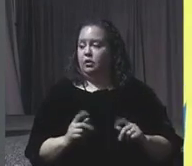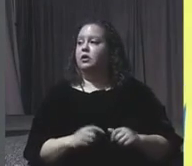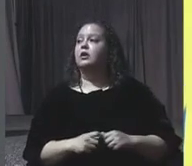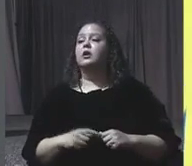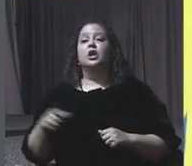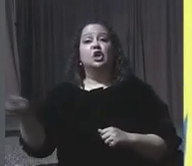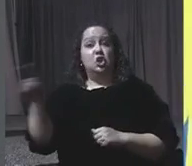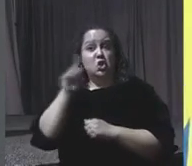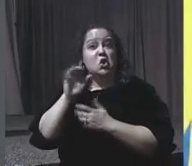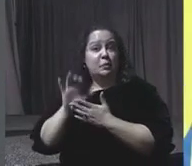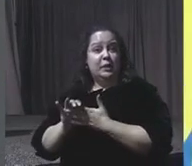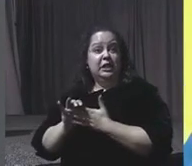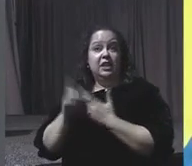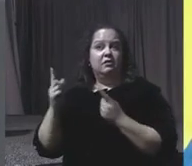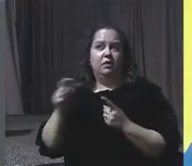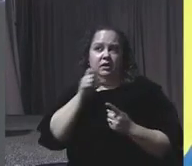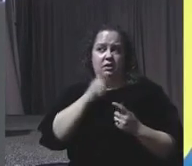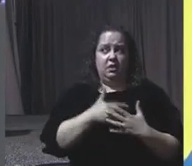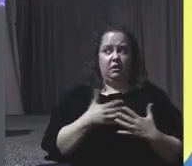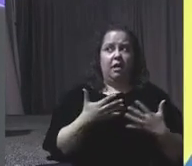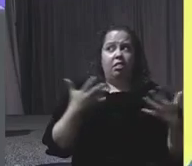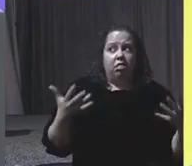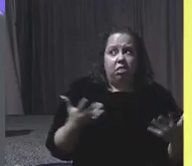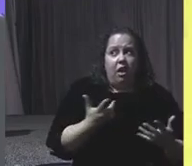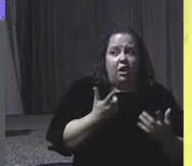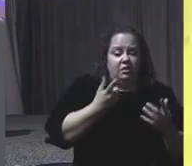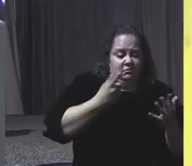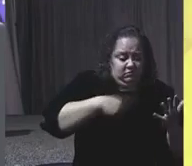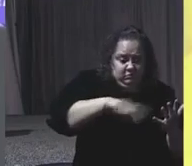much to believe in, so we are so grateful for your leadership.